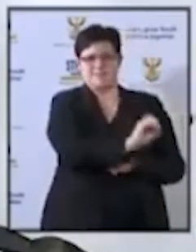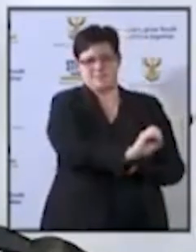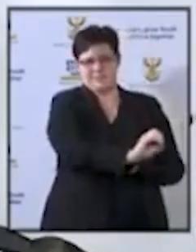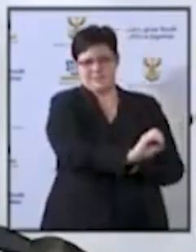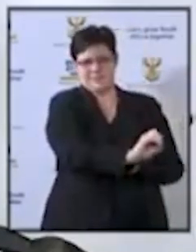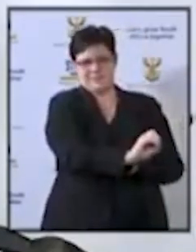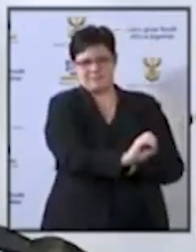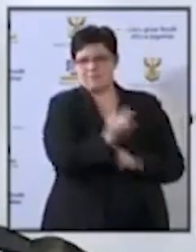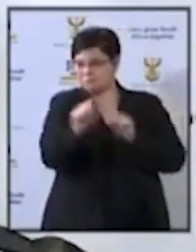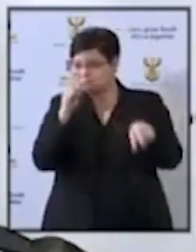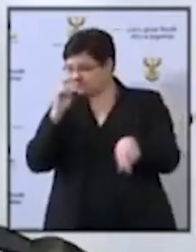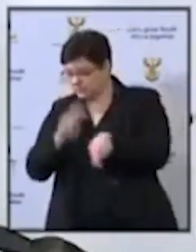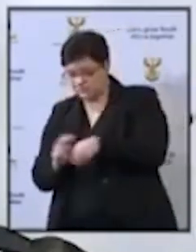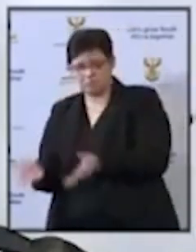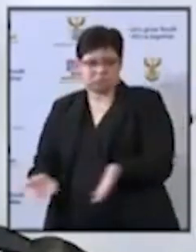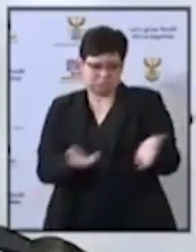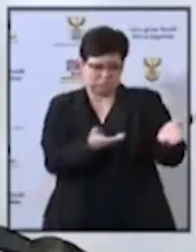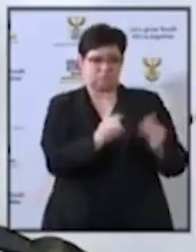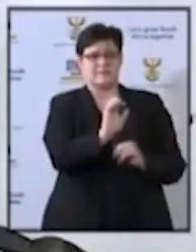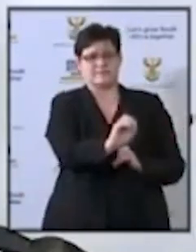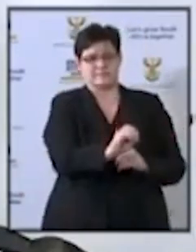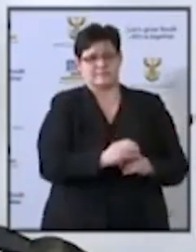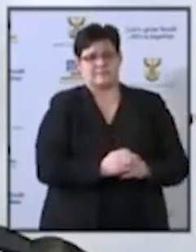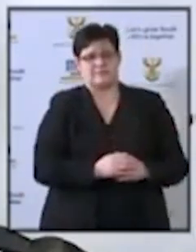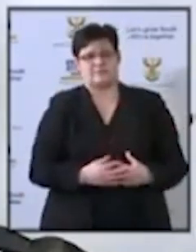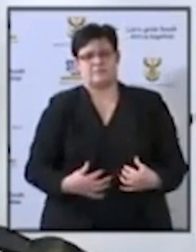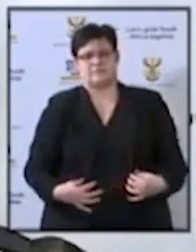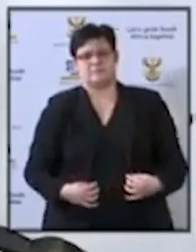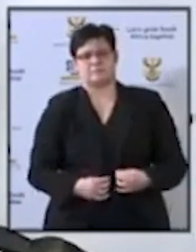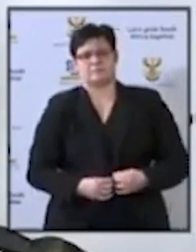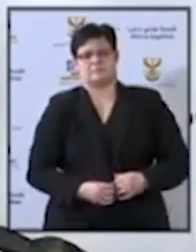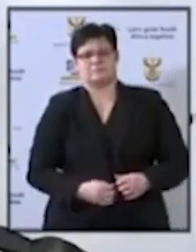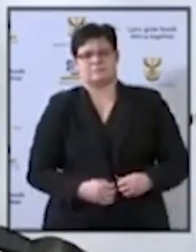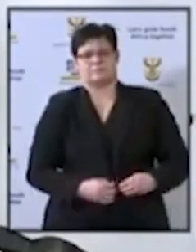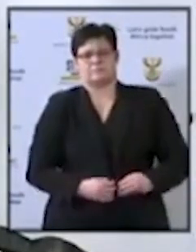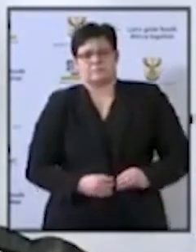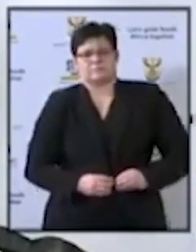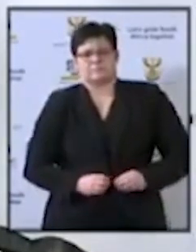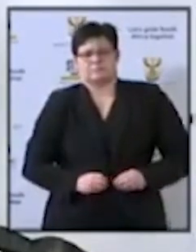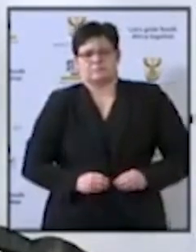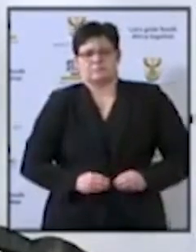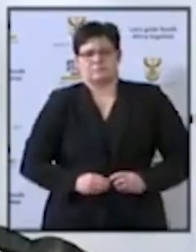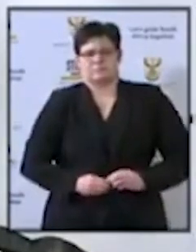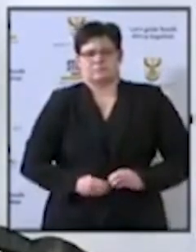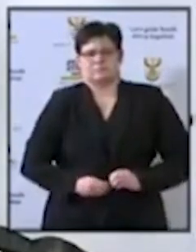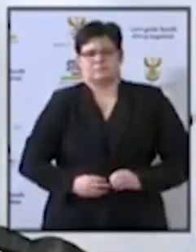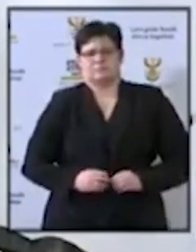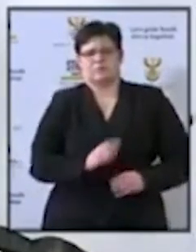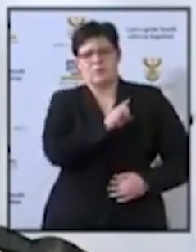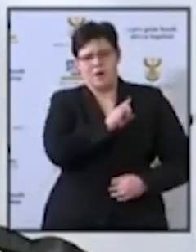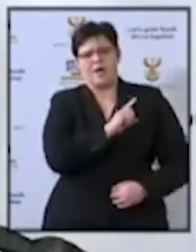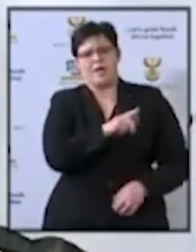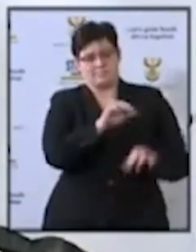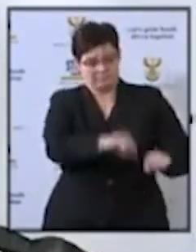people need them. That's why it had to be then allowed and there are no